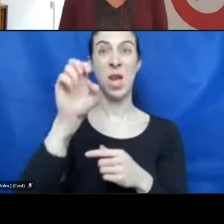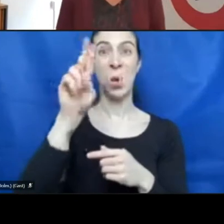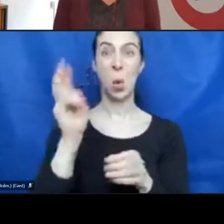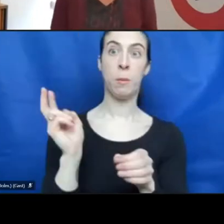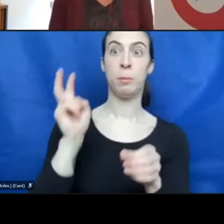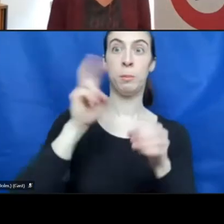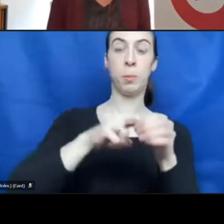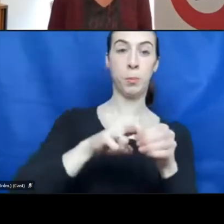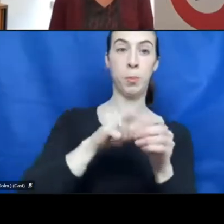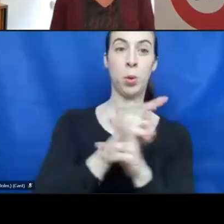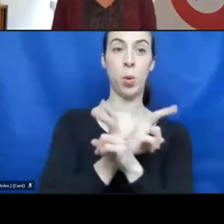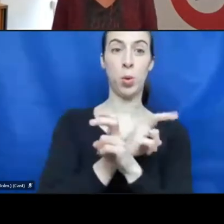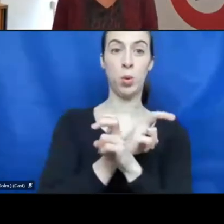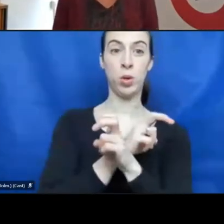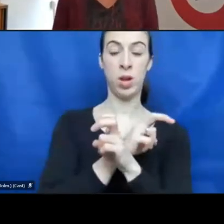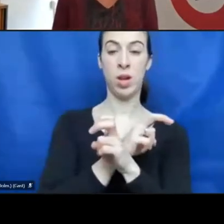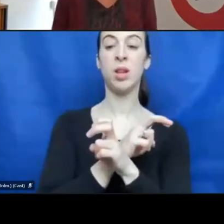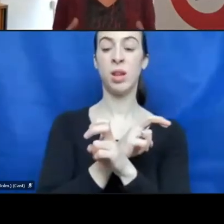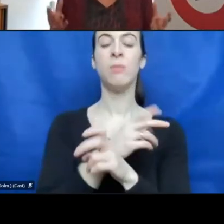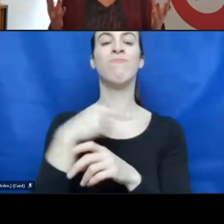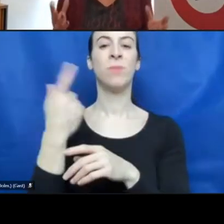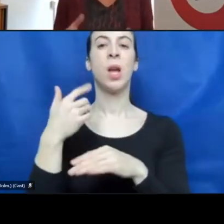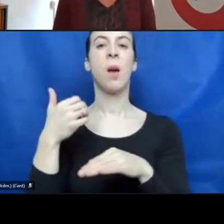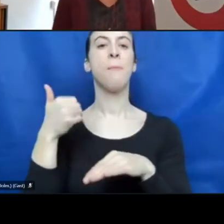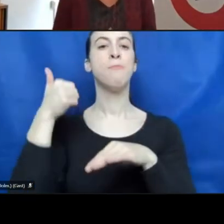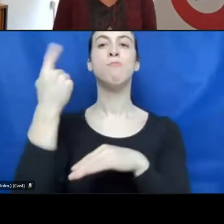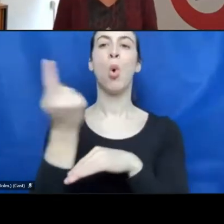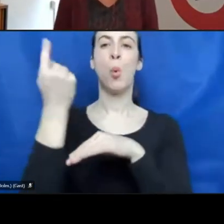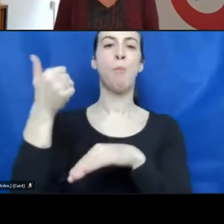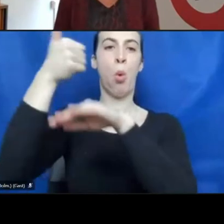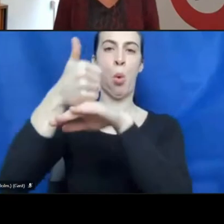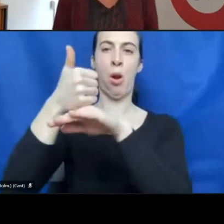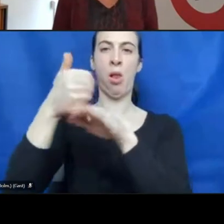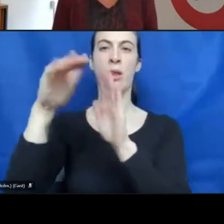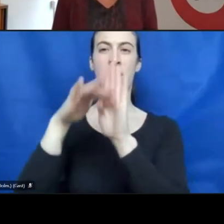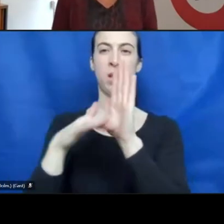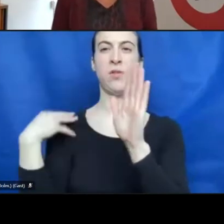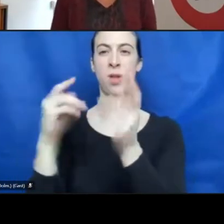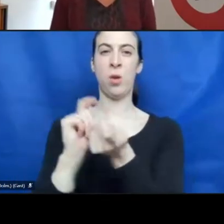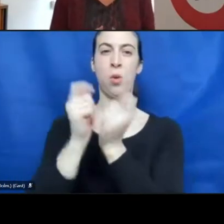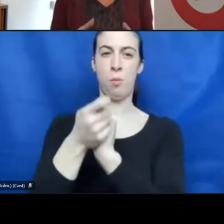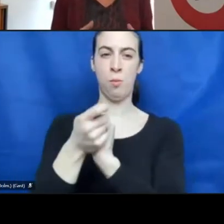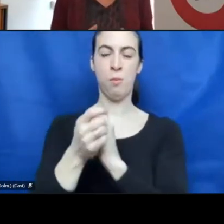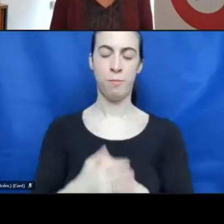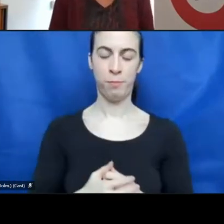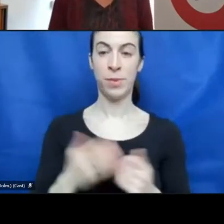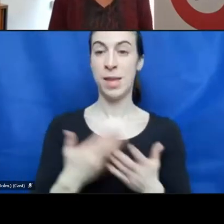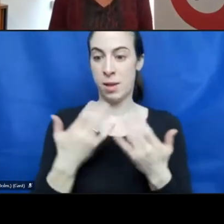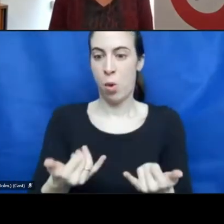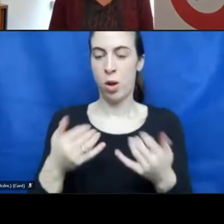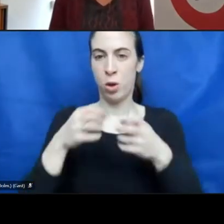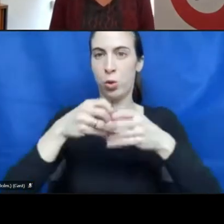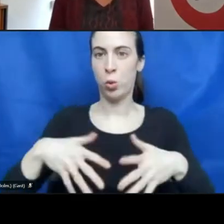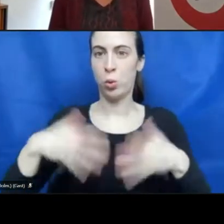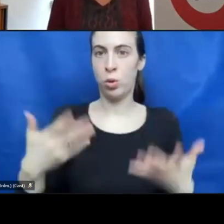Austrians' monopoly law was reformed and today's structure arose. Every part